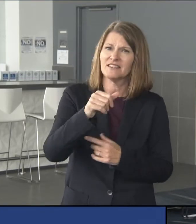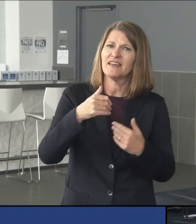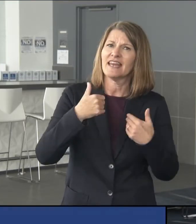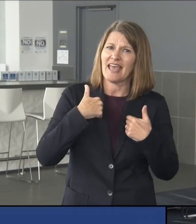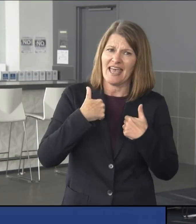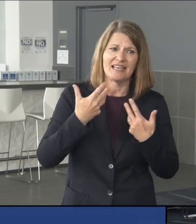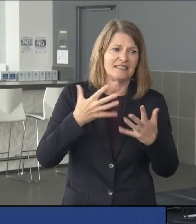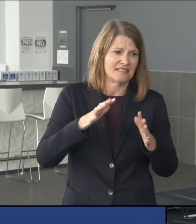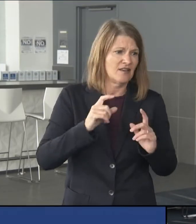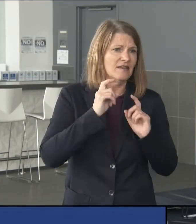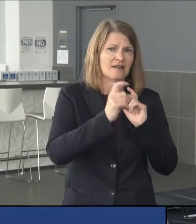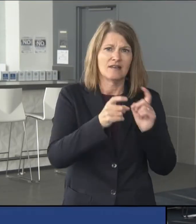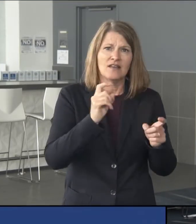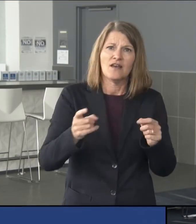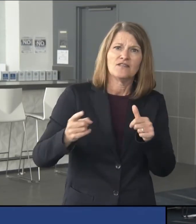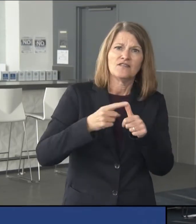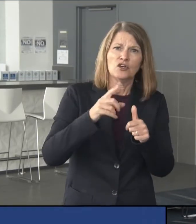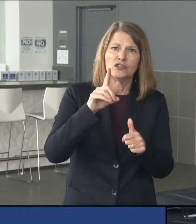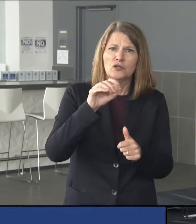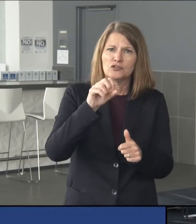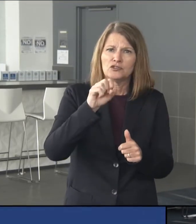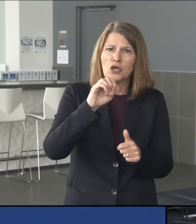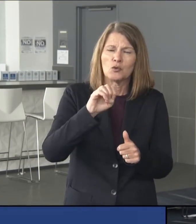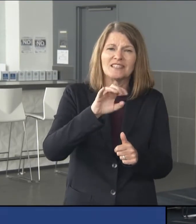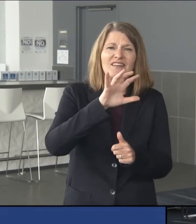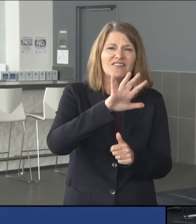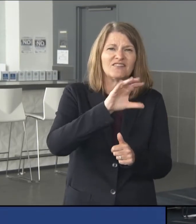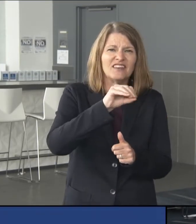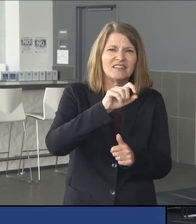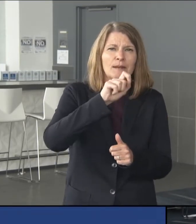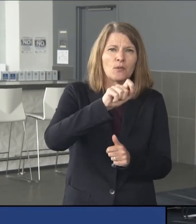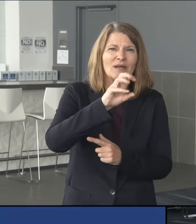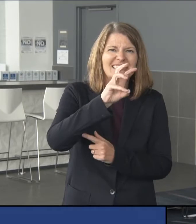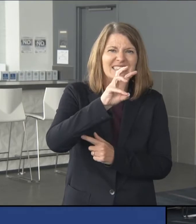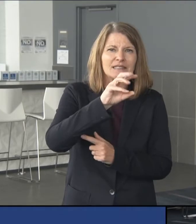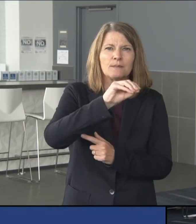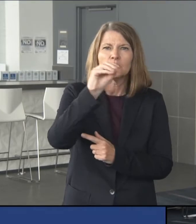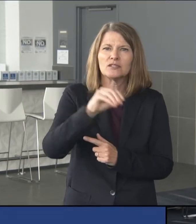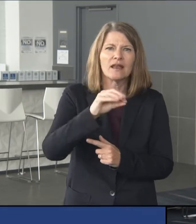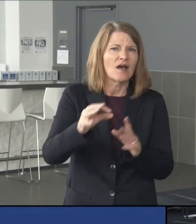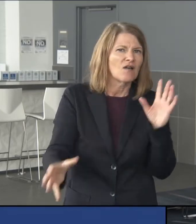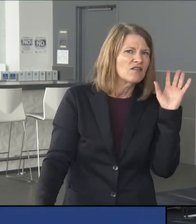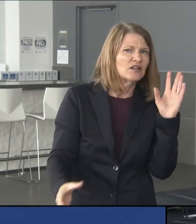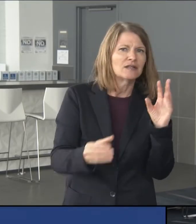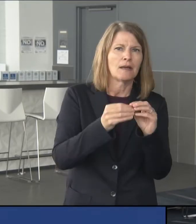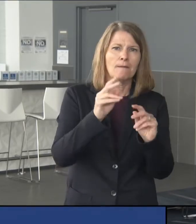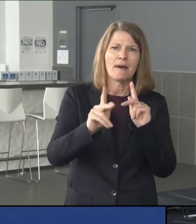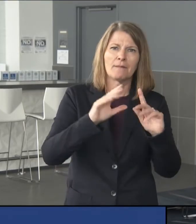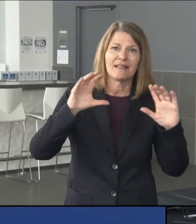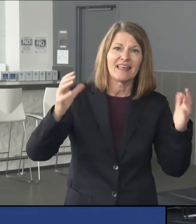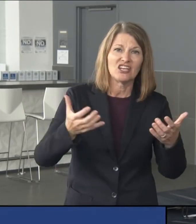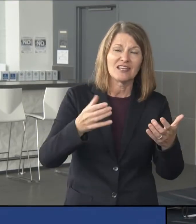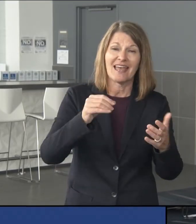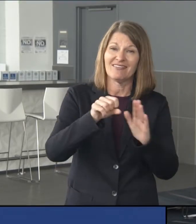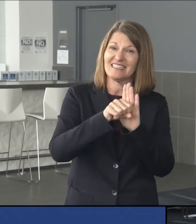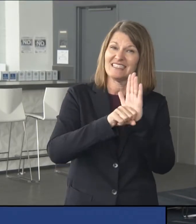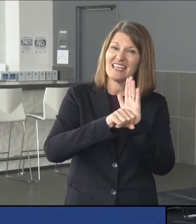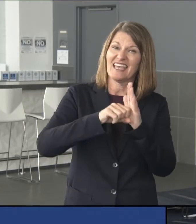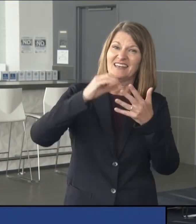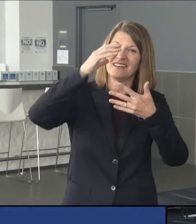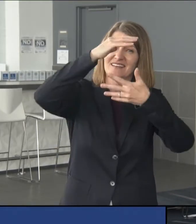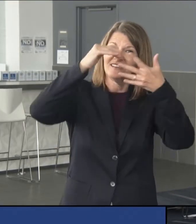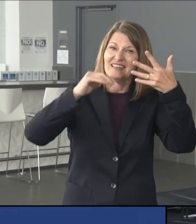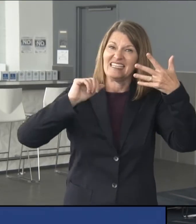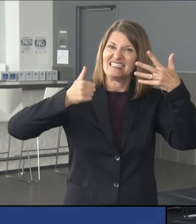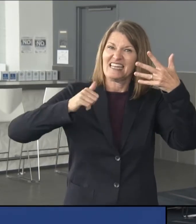administered first doses to 50.6% of its entire population, and the state ranks 10th among